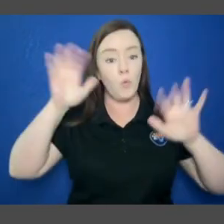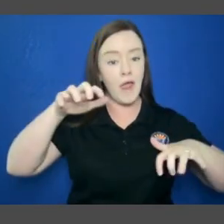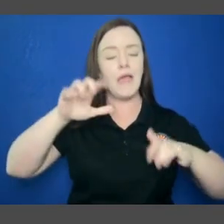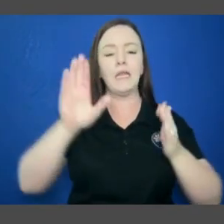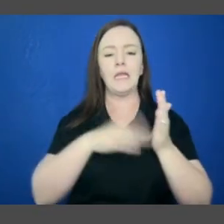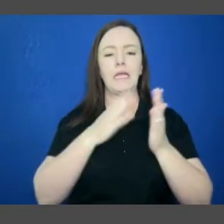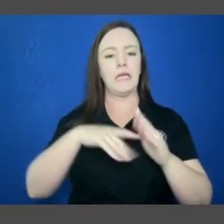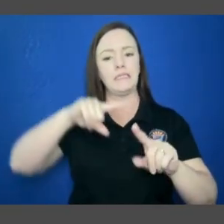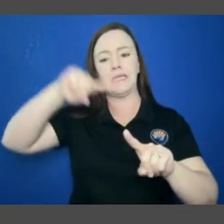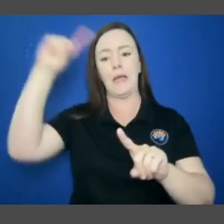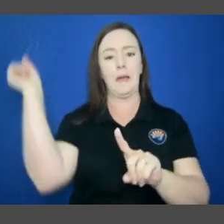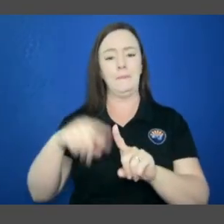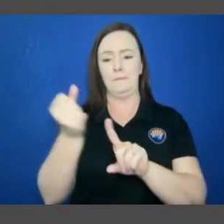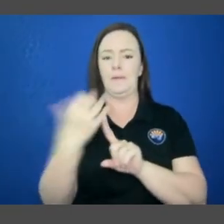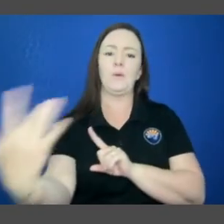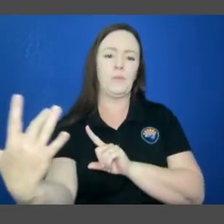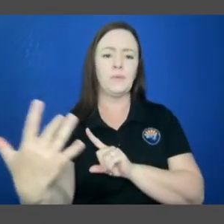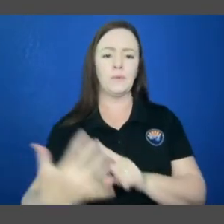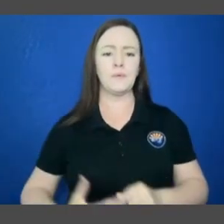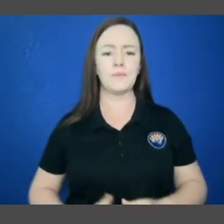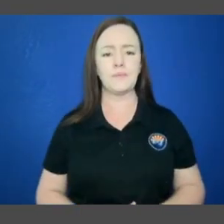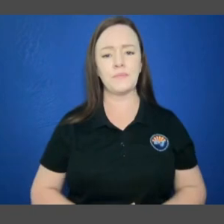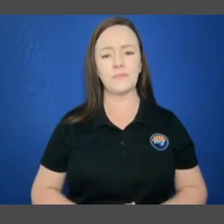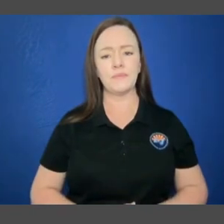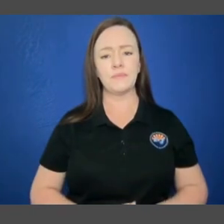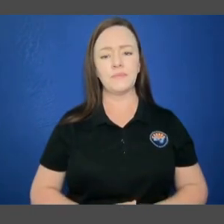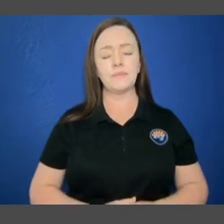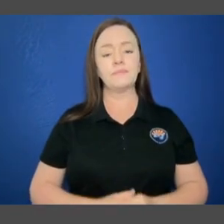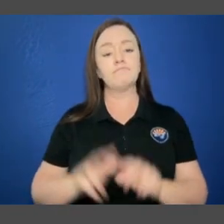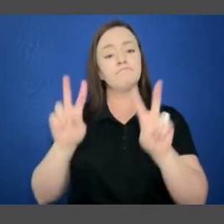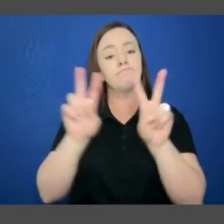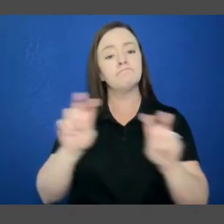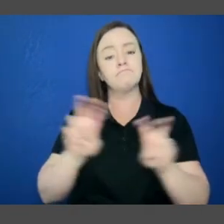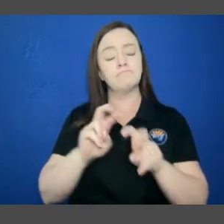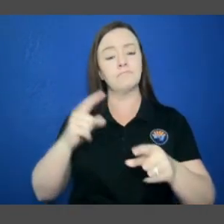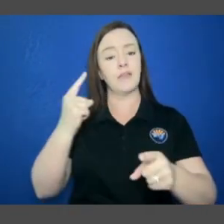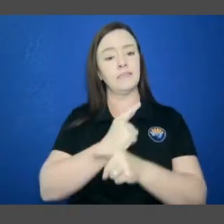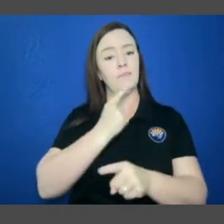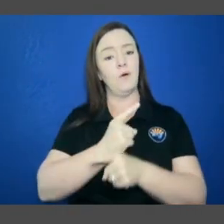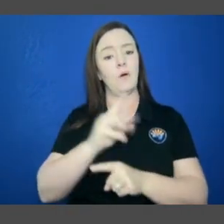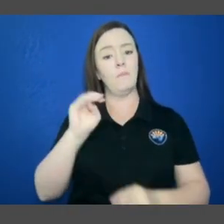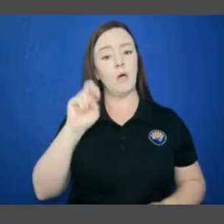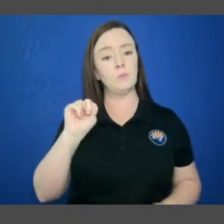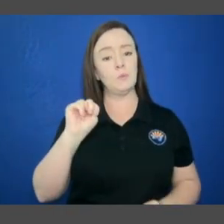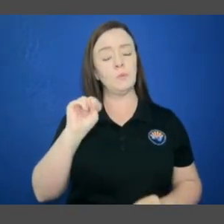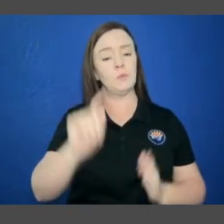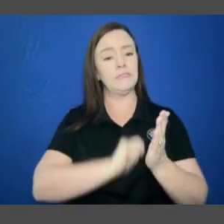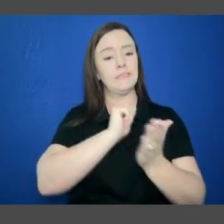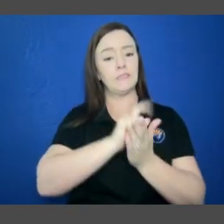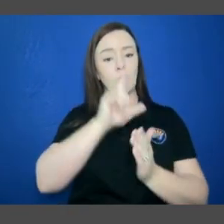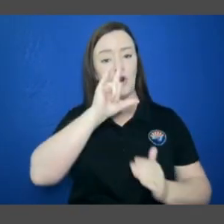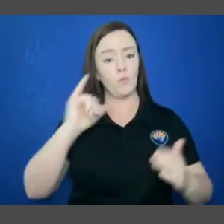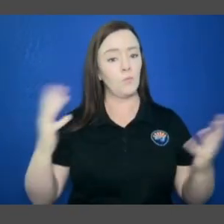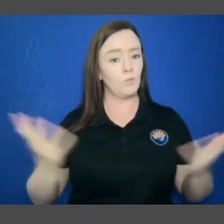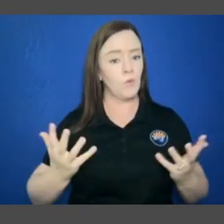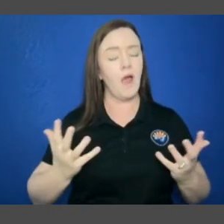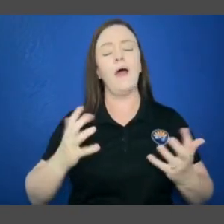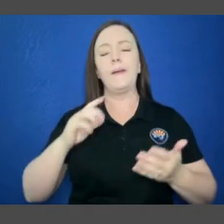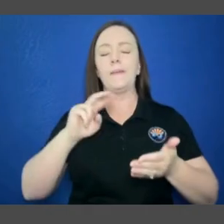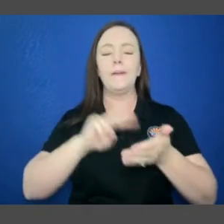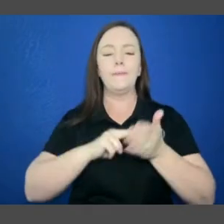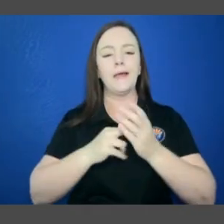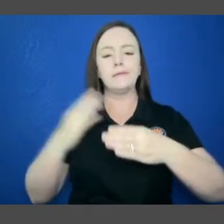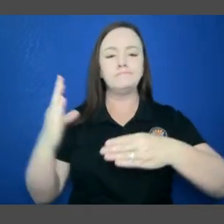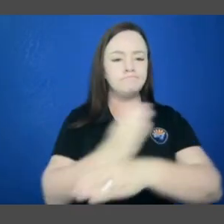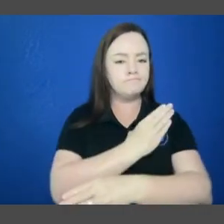Taking a look at what a typical monsoon season in Arizona looks like, we could see rainfall amounts ranging